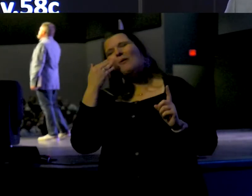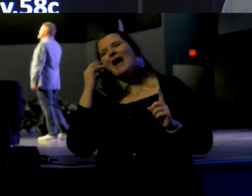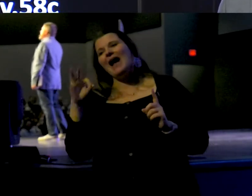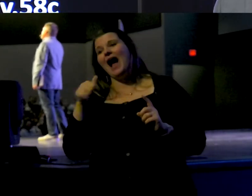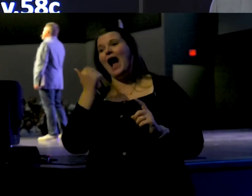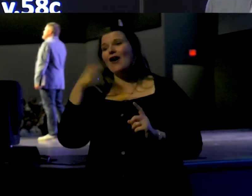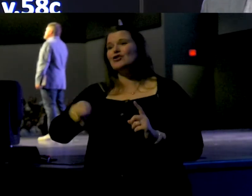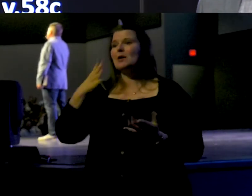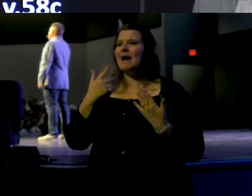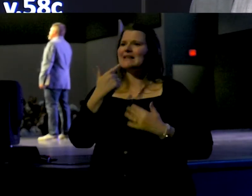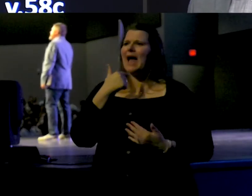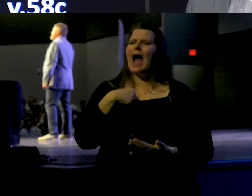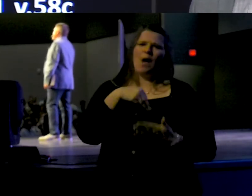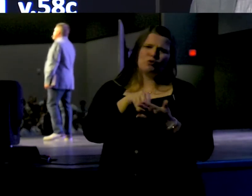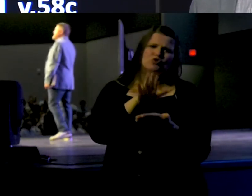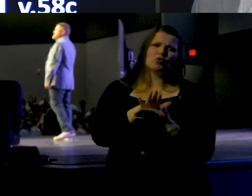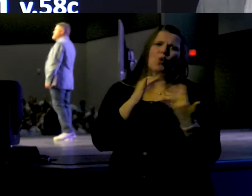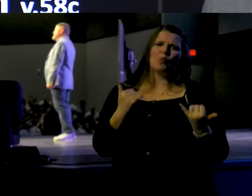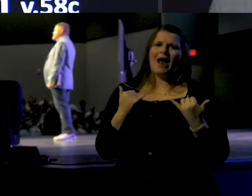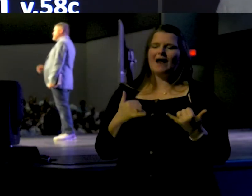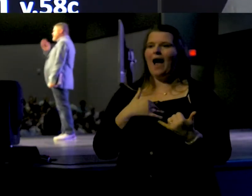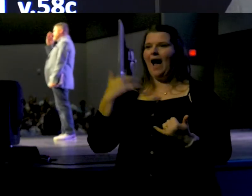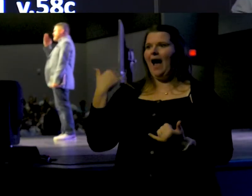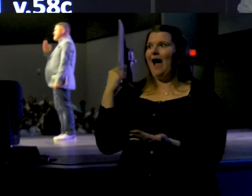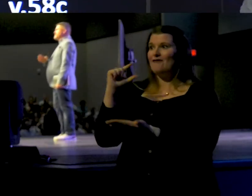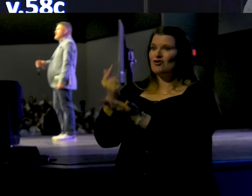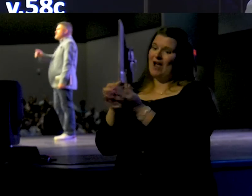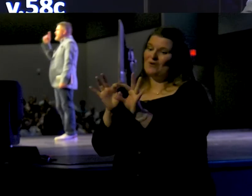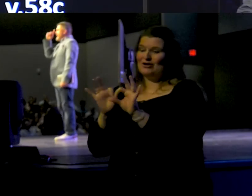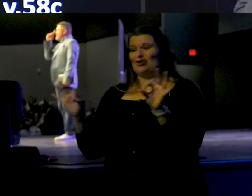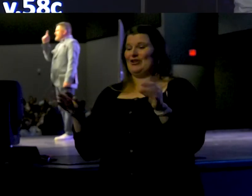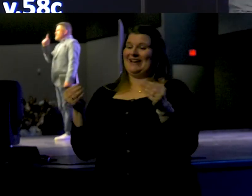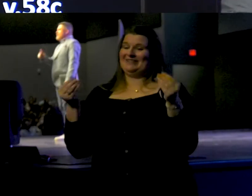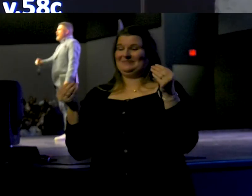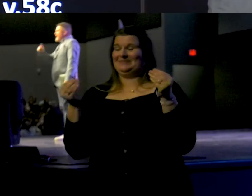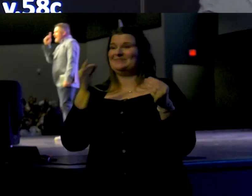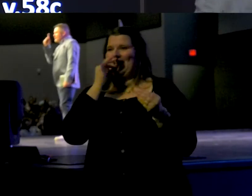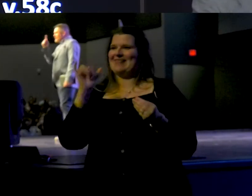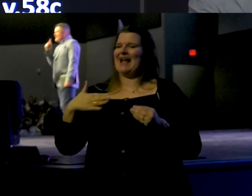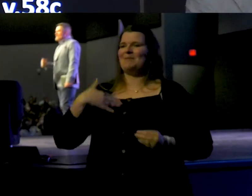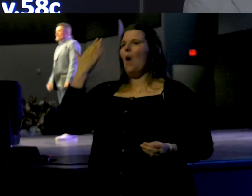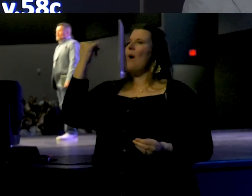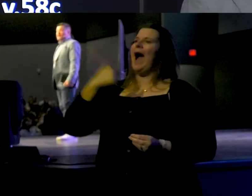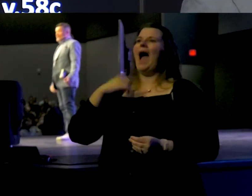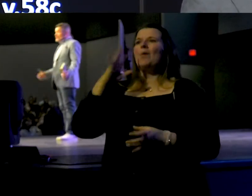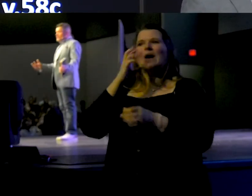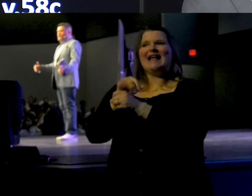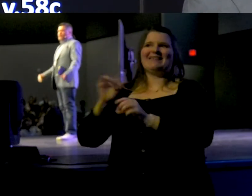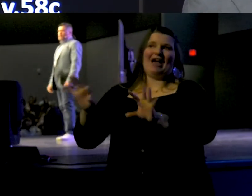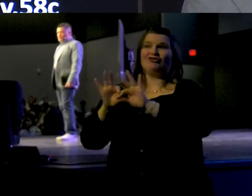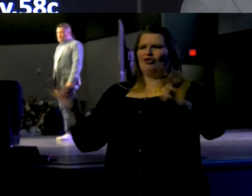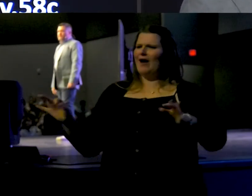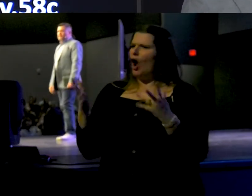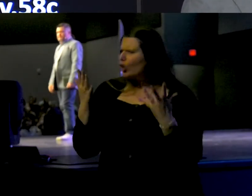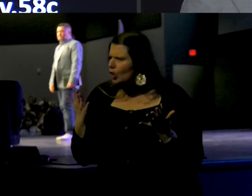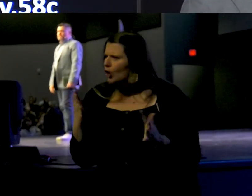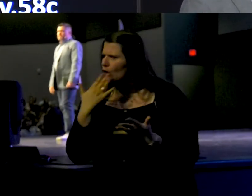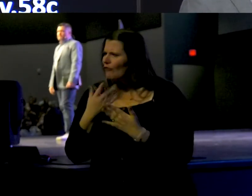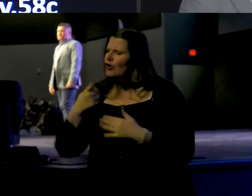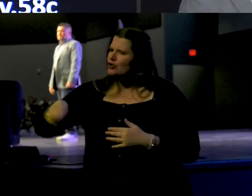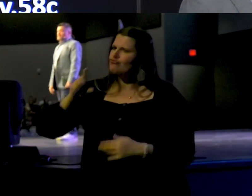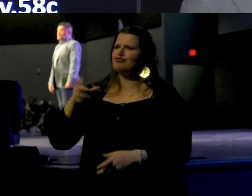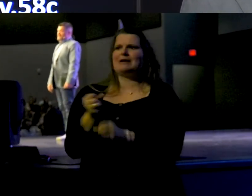Others of you may say, I'm in school right now, and I've got this graduate degree in my crosshairs, and that's my why. I'm going to get that degree. And good for you. You should.